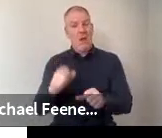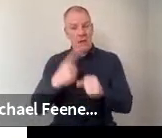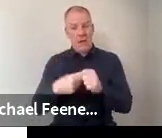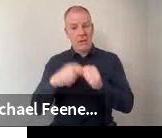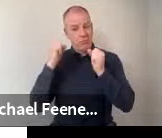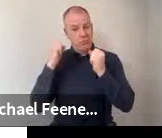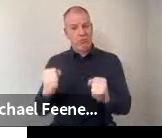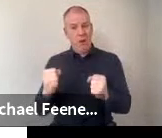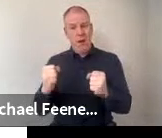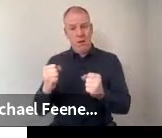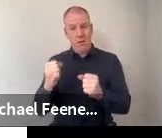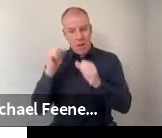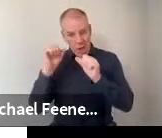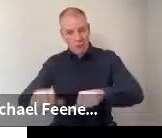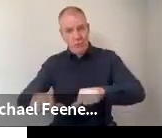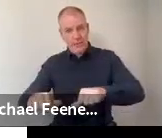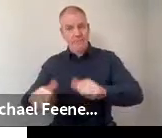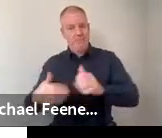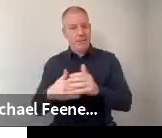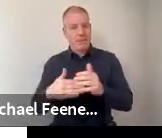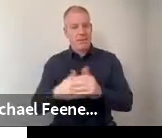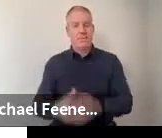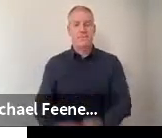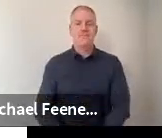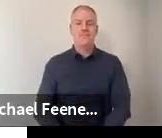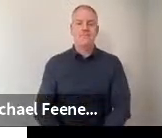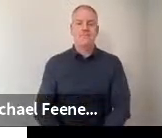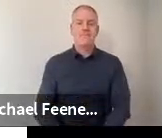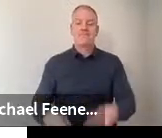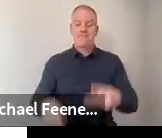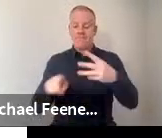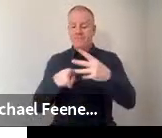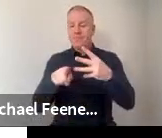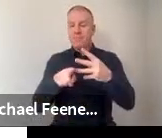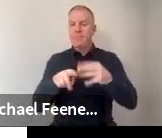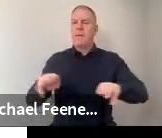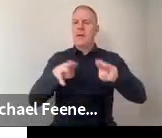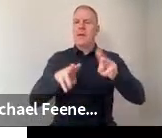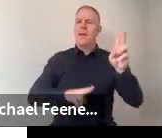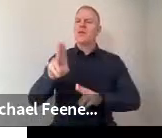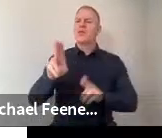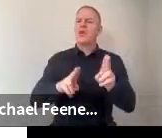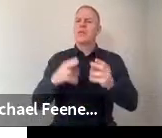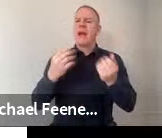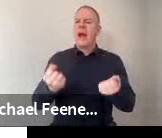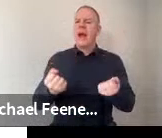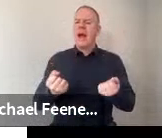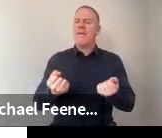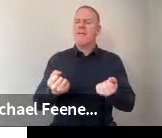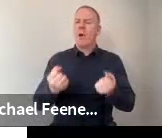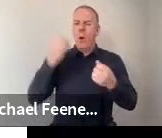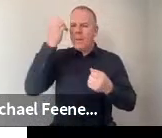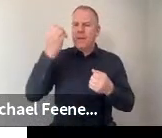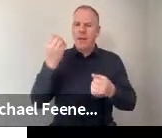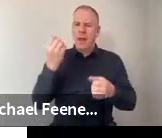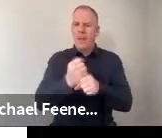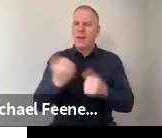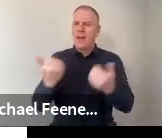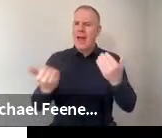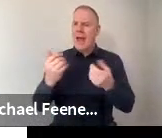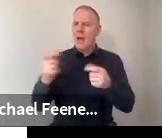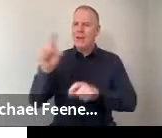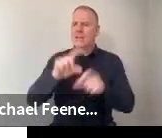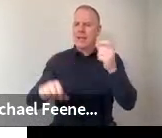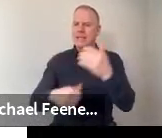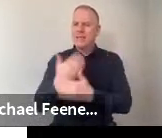agreement and very low levels of disagreement. The general public should have a say in how science develops. This is